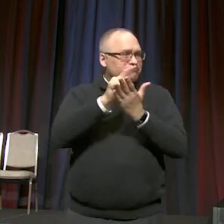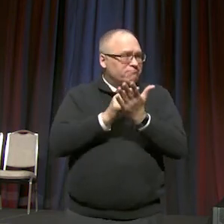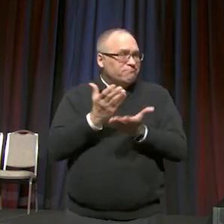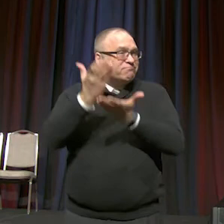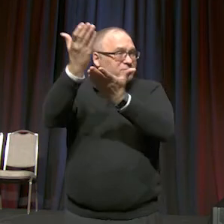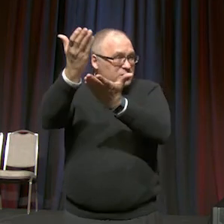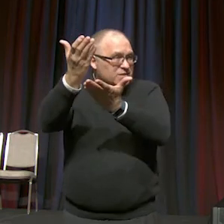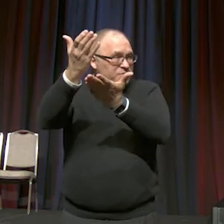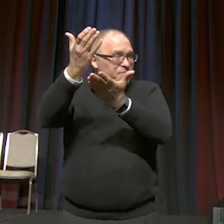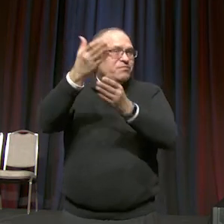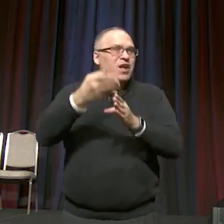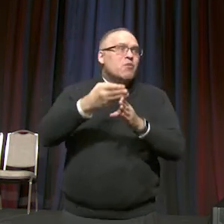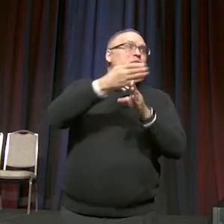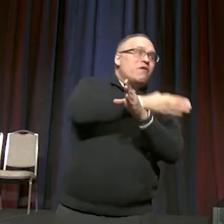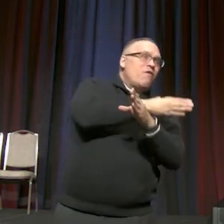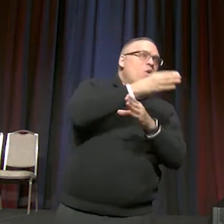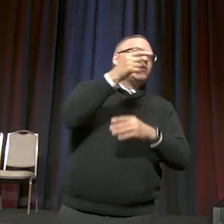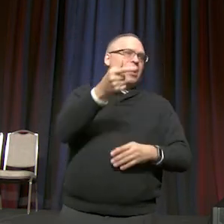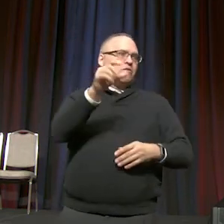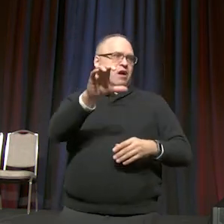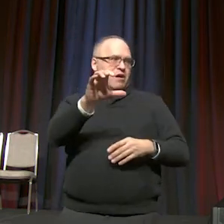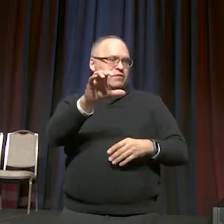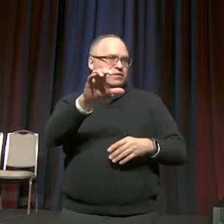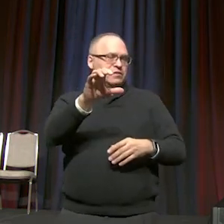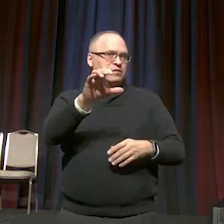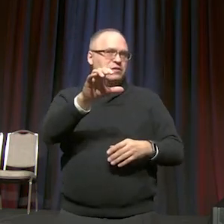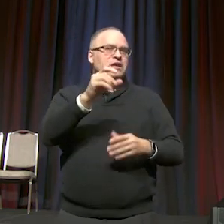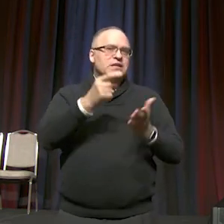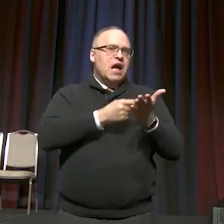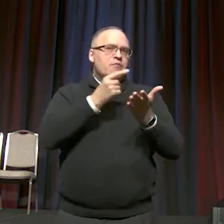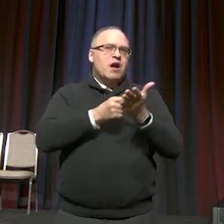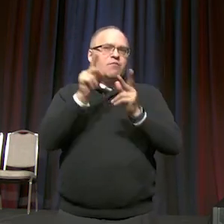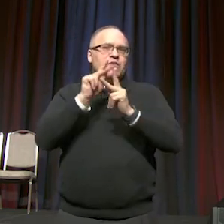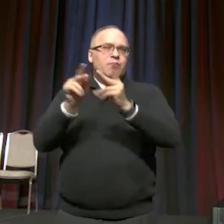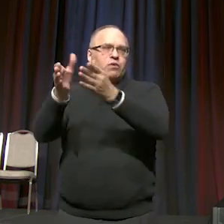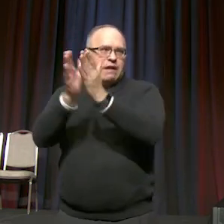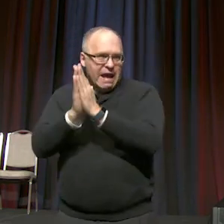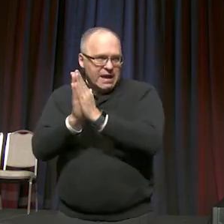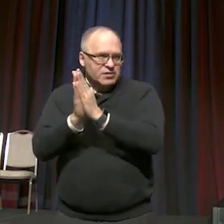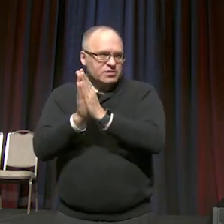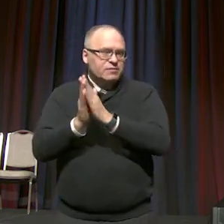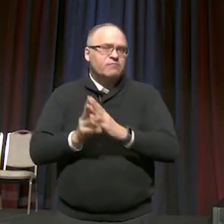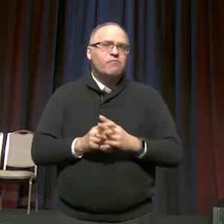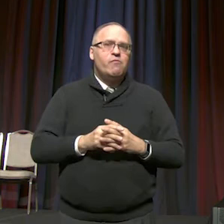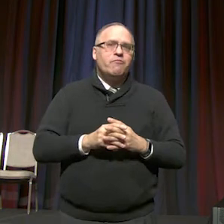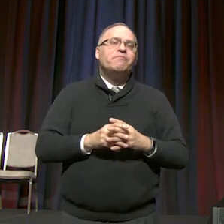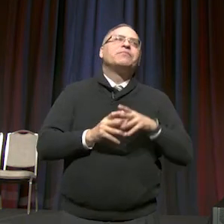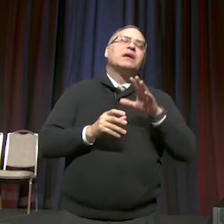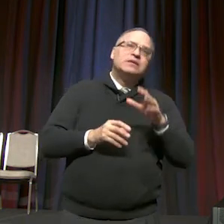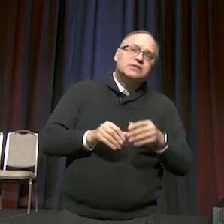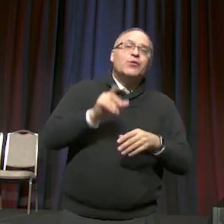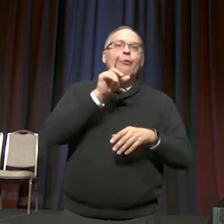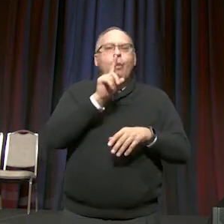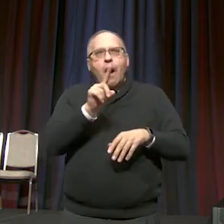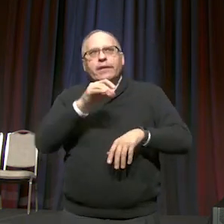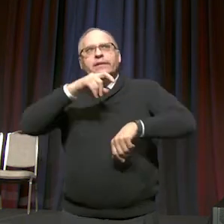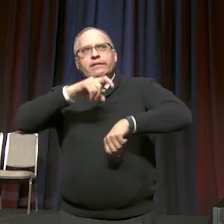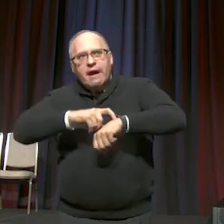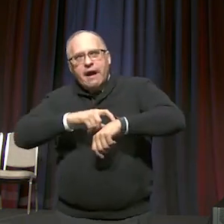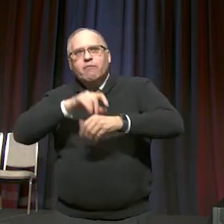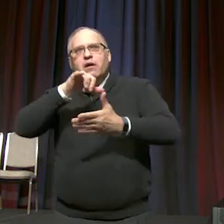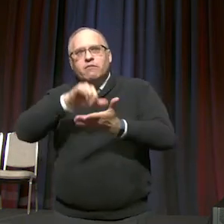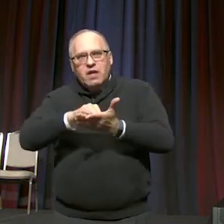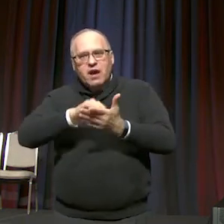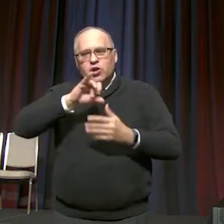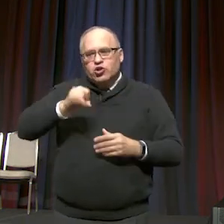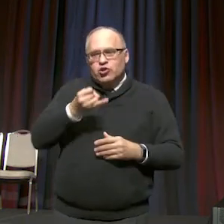the general conference. Now, this is one of the times that the Judicial Council can